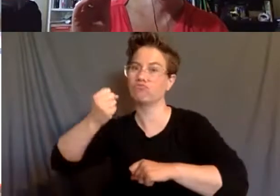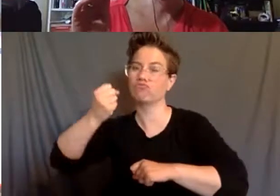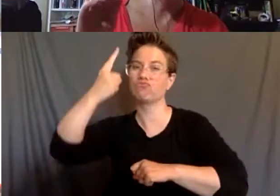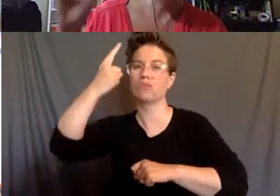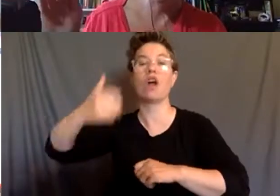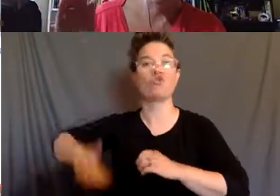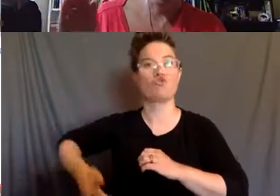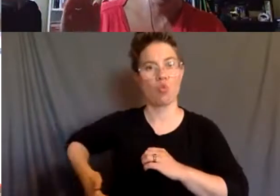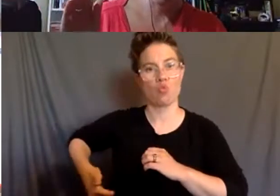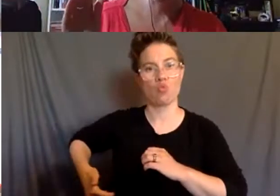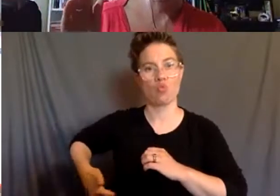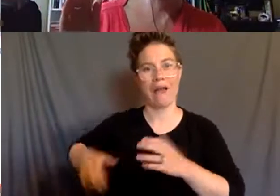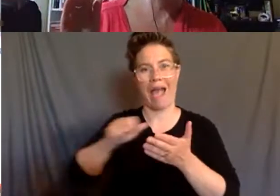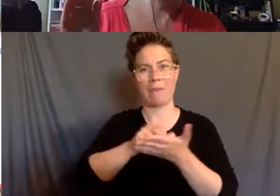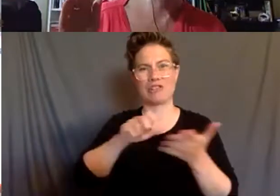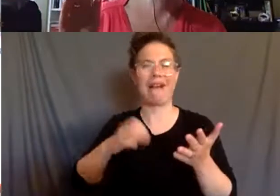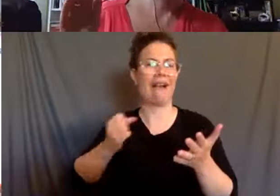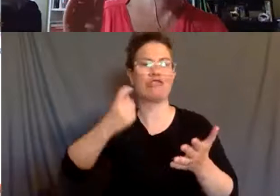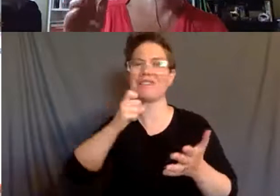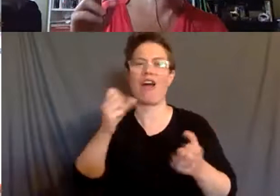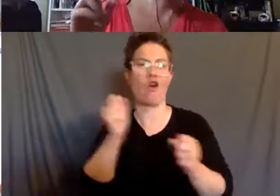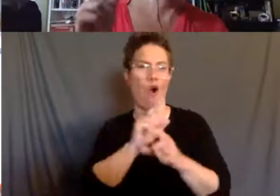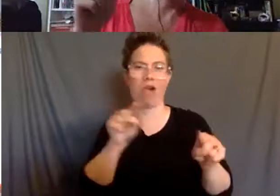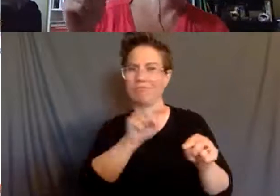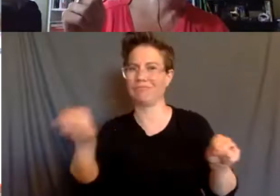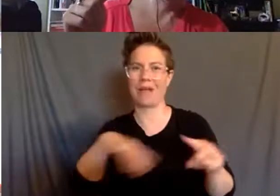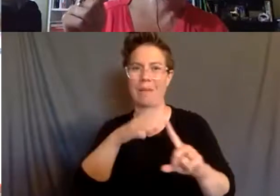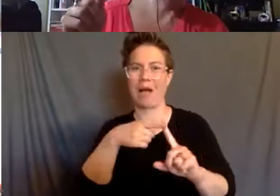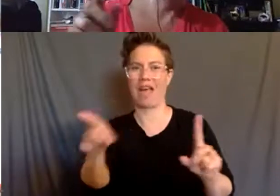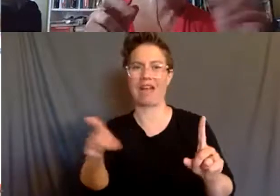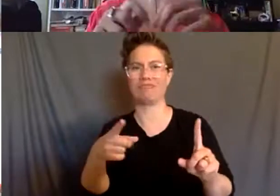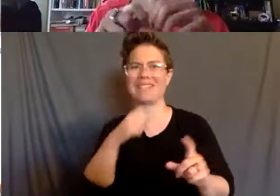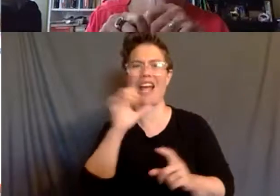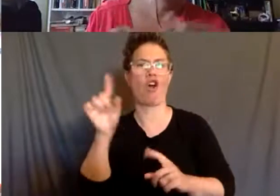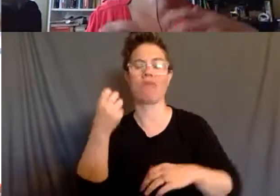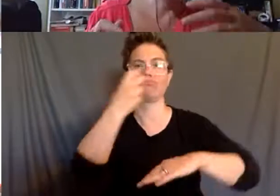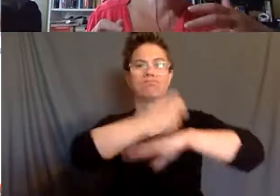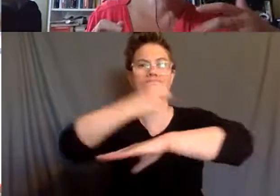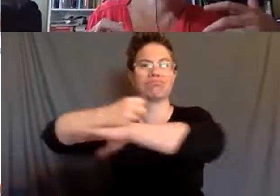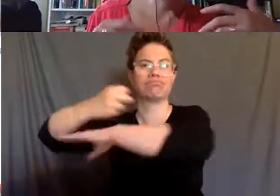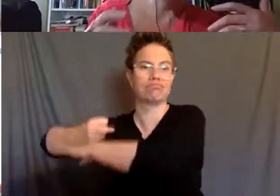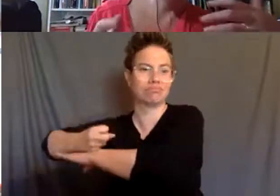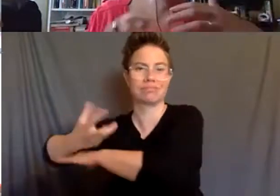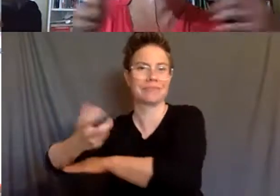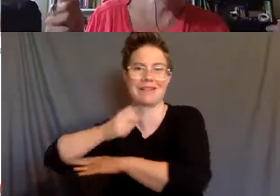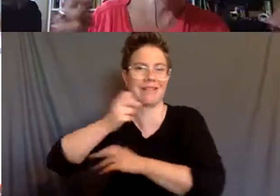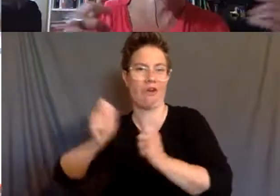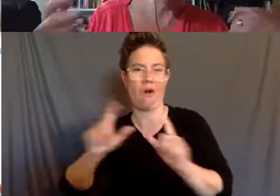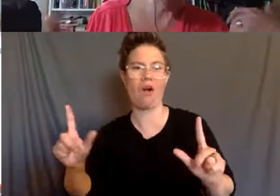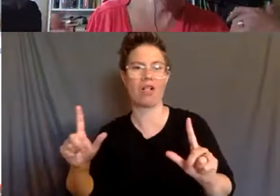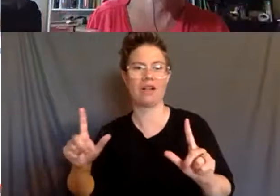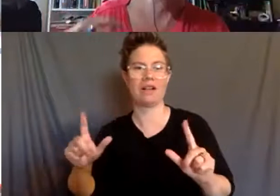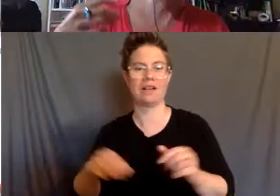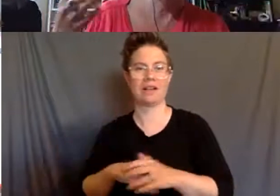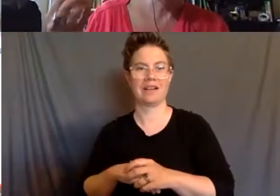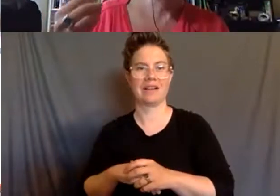everything that abolition is, abolition is not, you know, let's close it down, let, or let's on the other hand, close it down, open the door, let